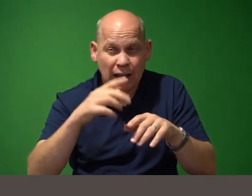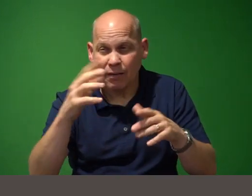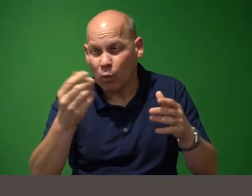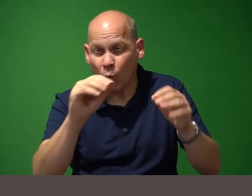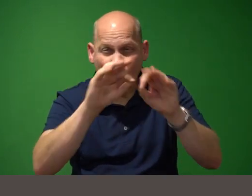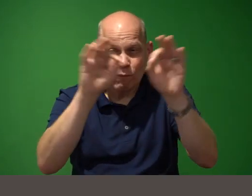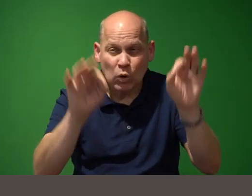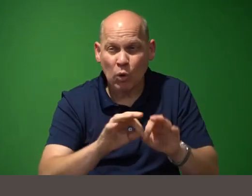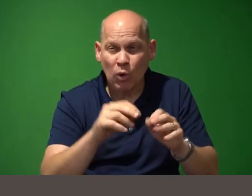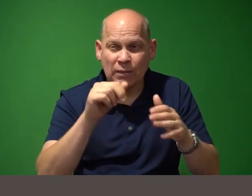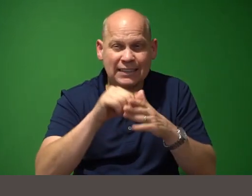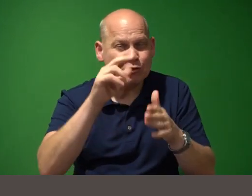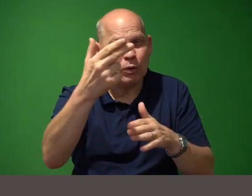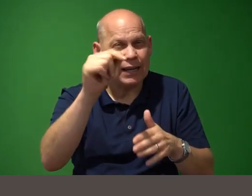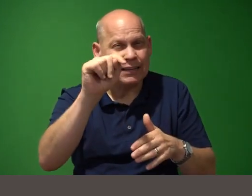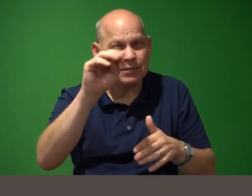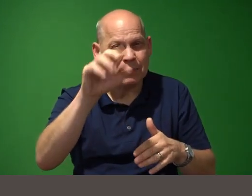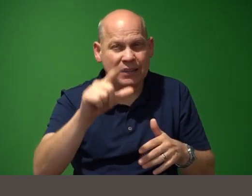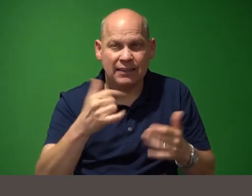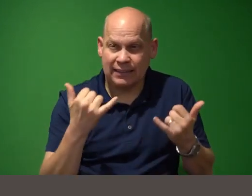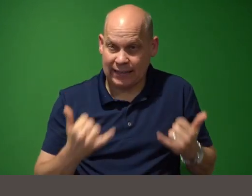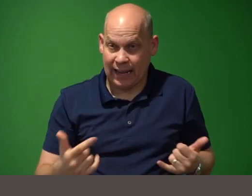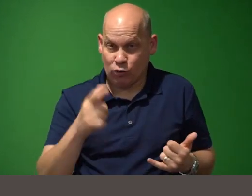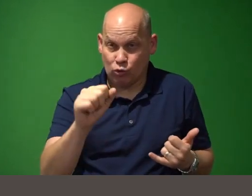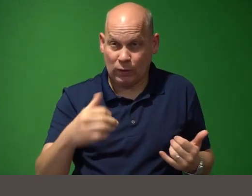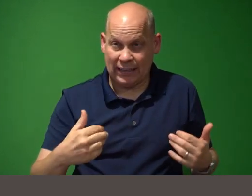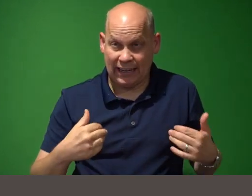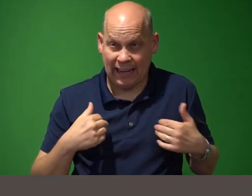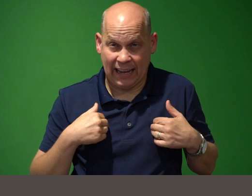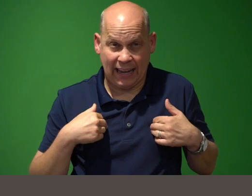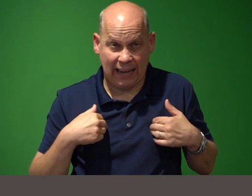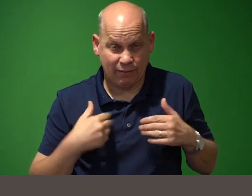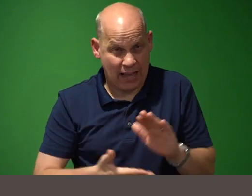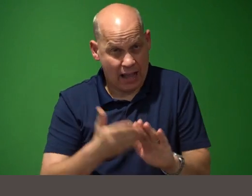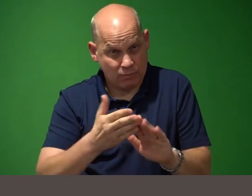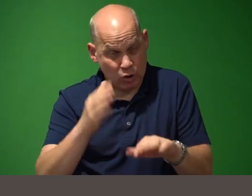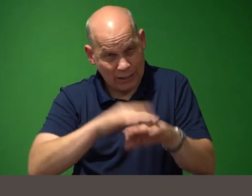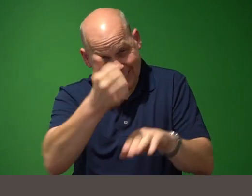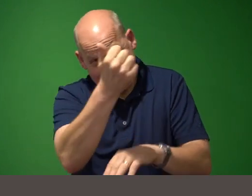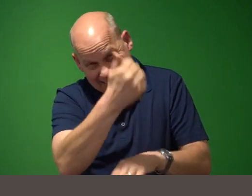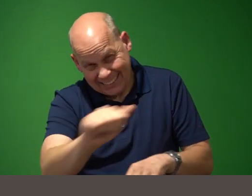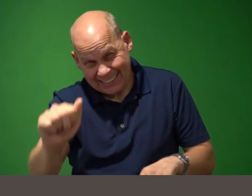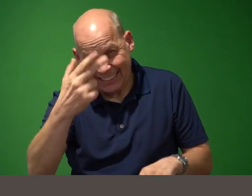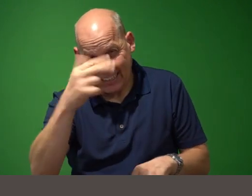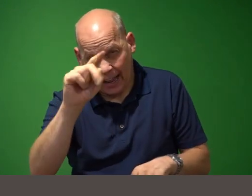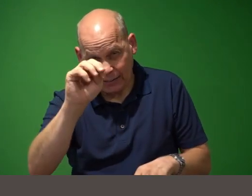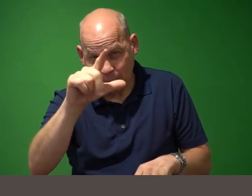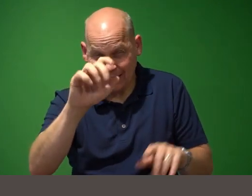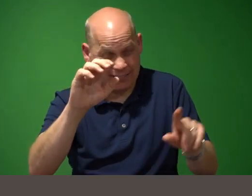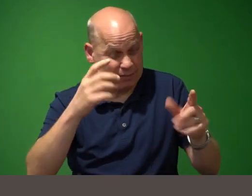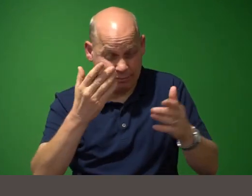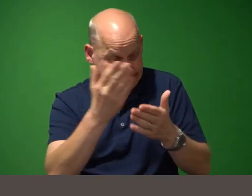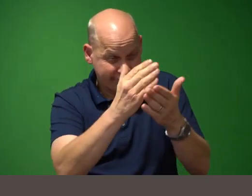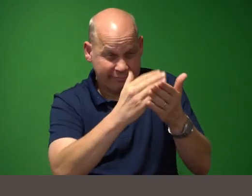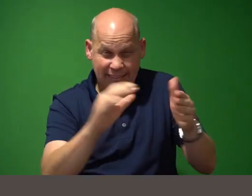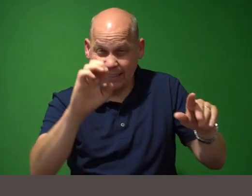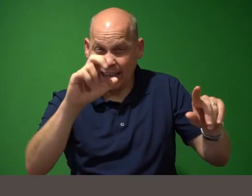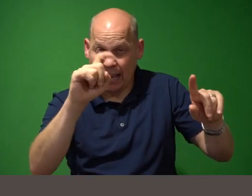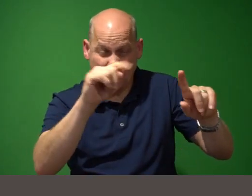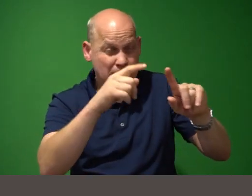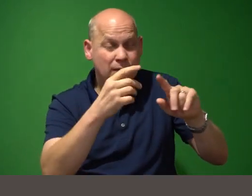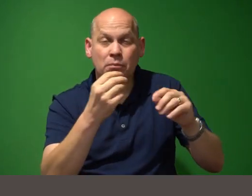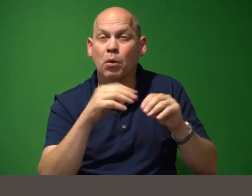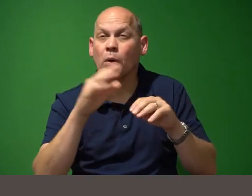now you can have operations on any html element and it can be more than just a click it can be a mouse over a